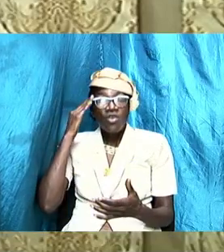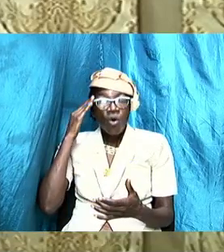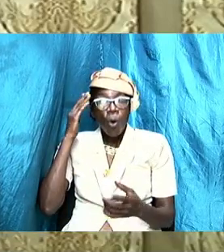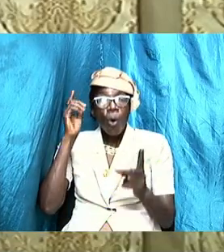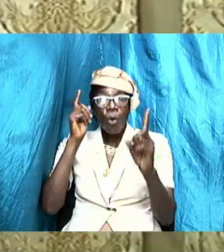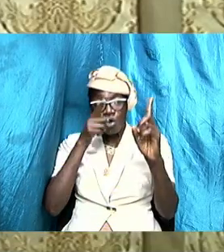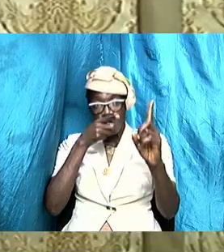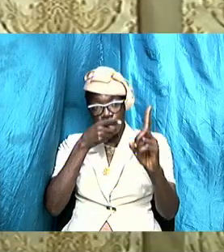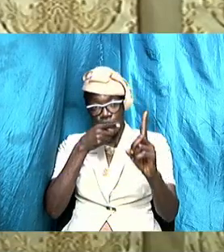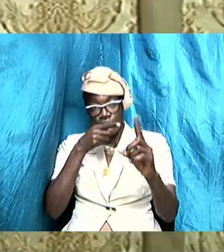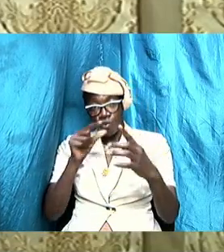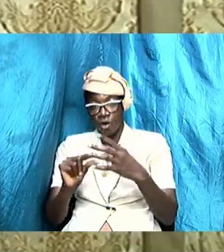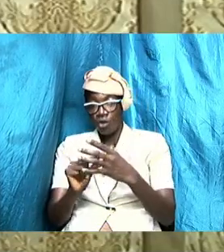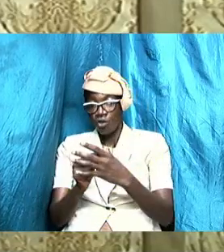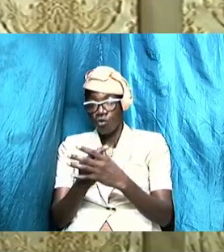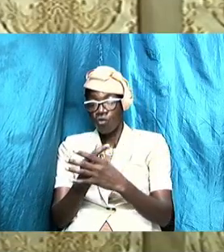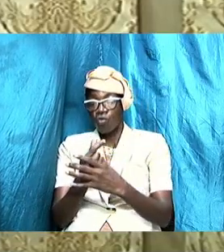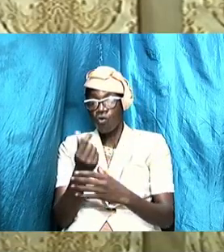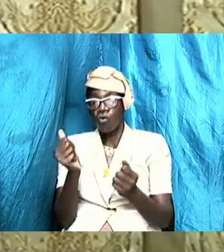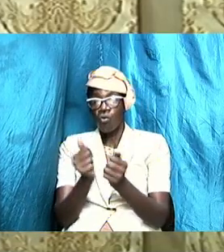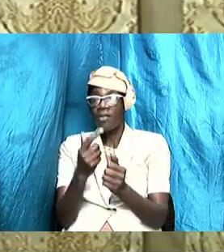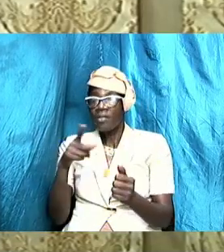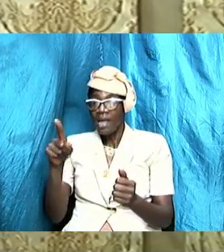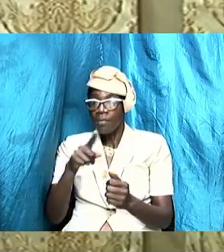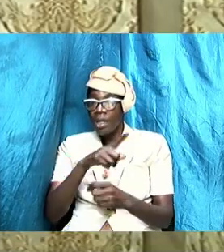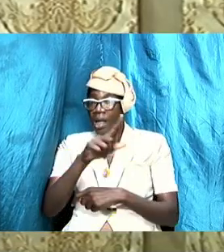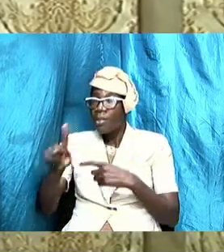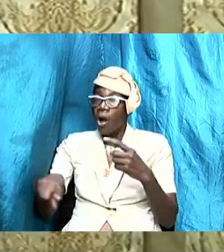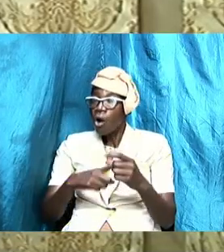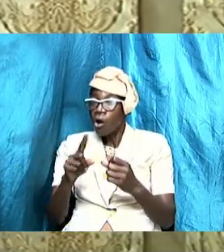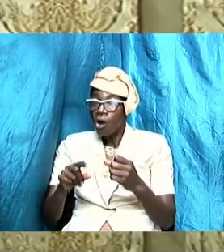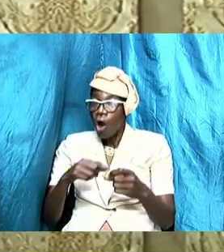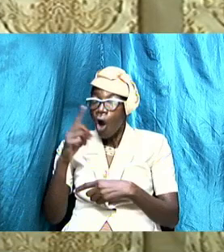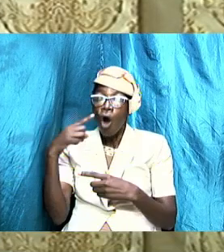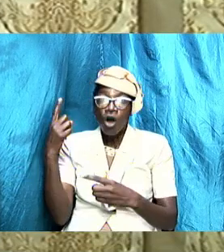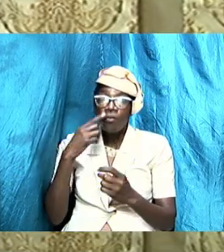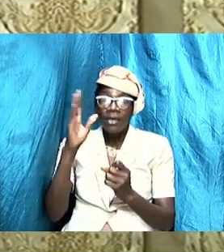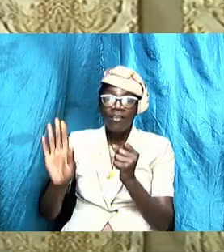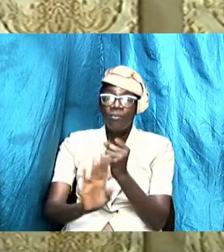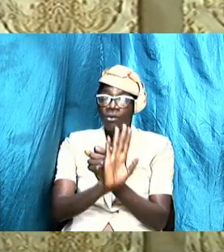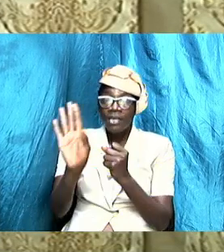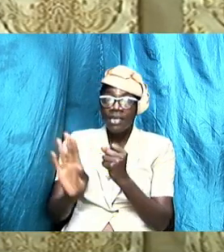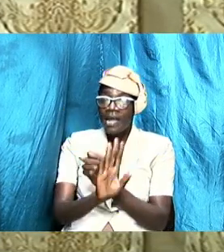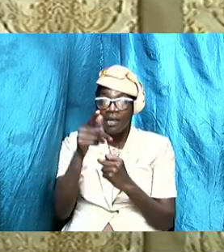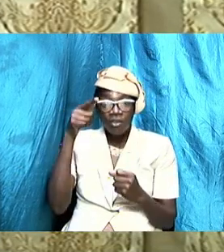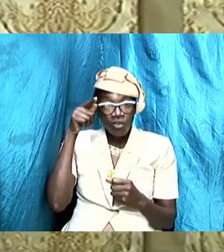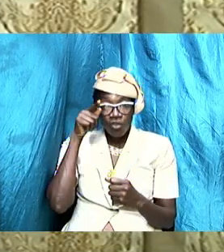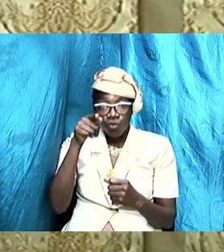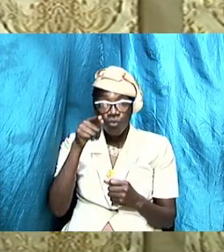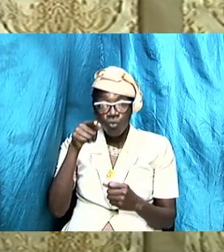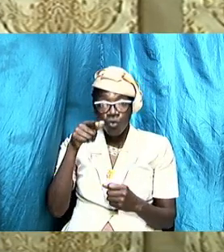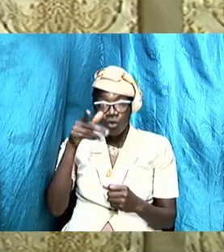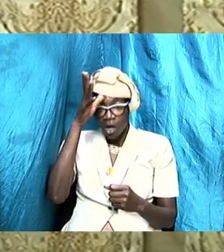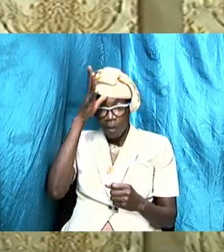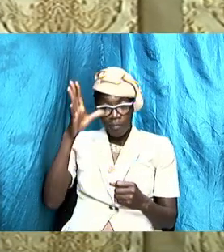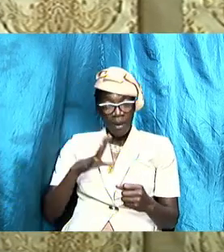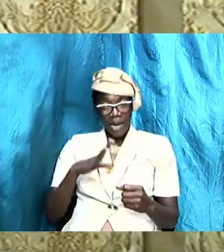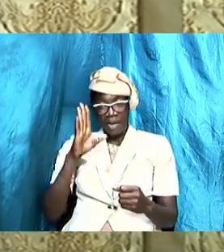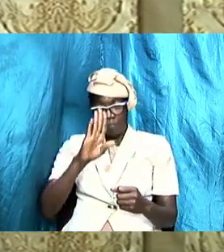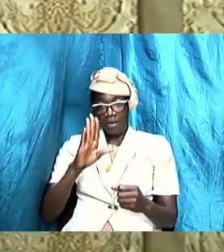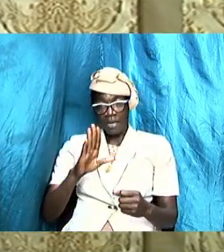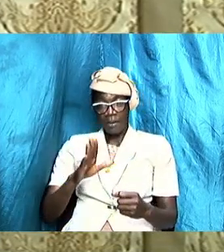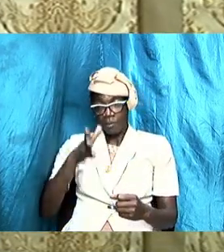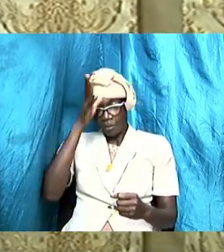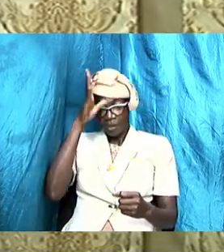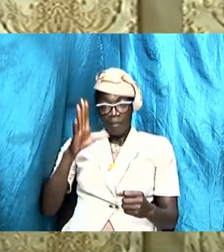will always attempt to defend you at the expense of your spouse but man you must be man enough to